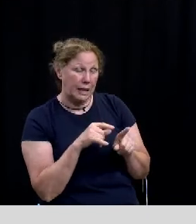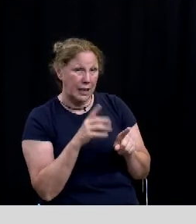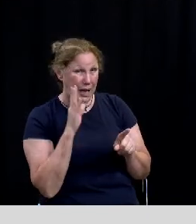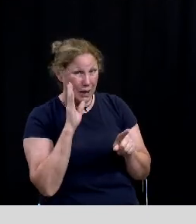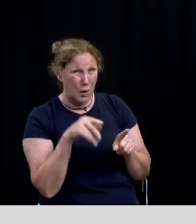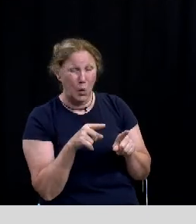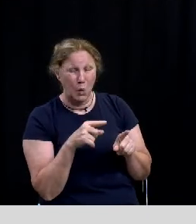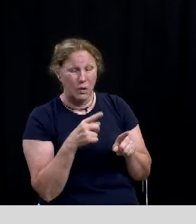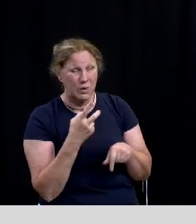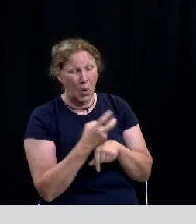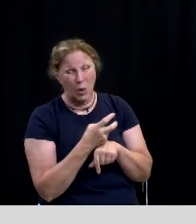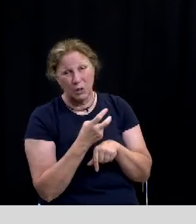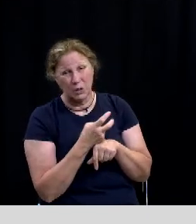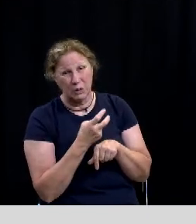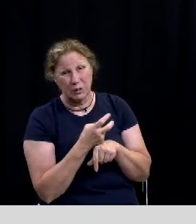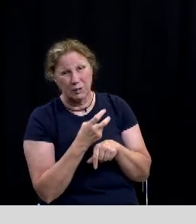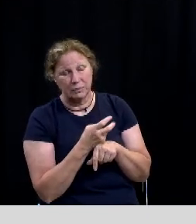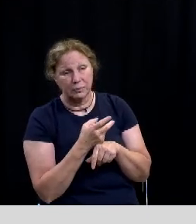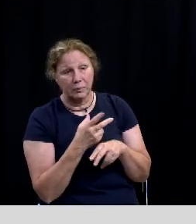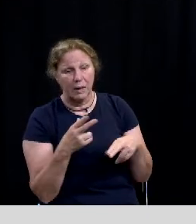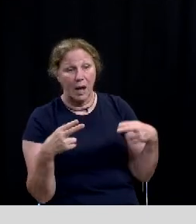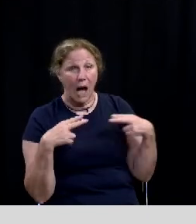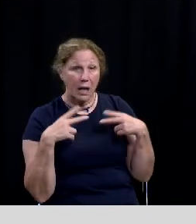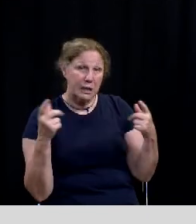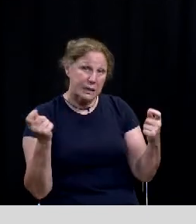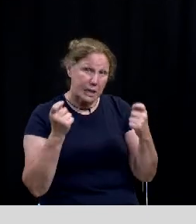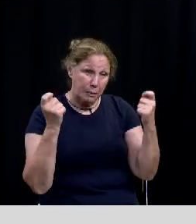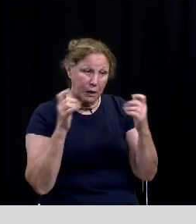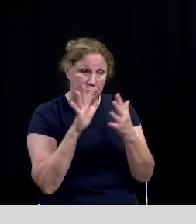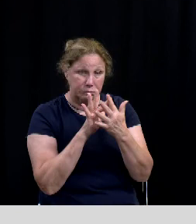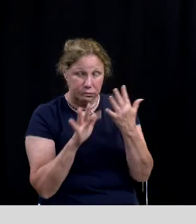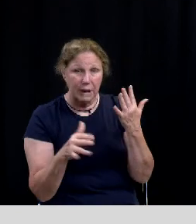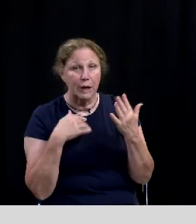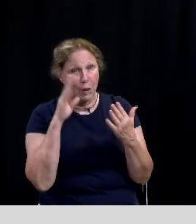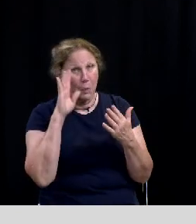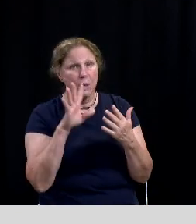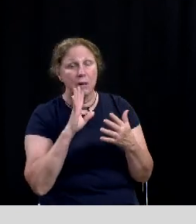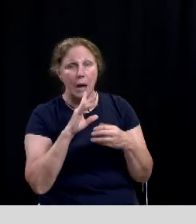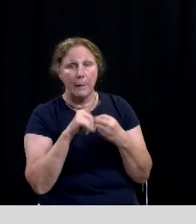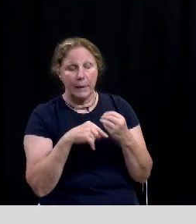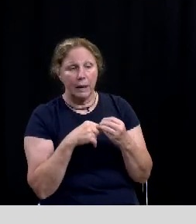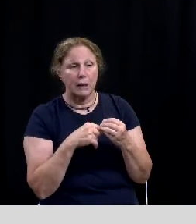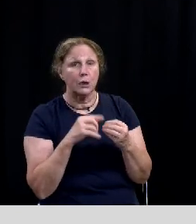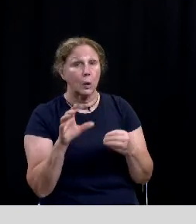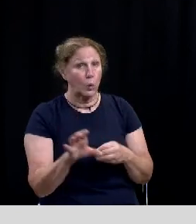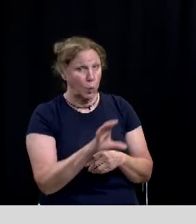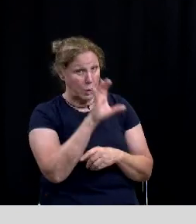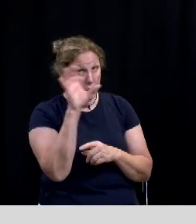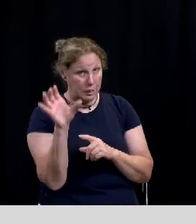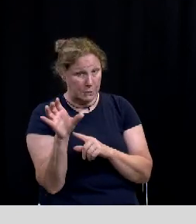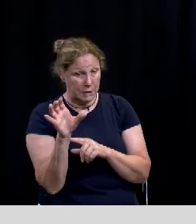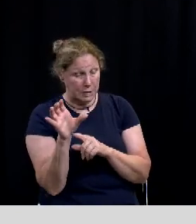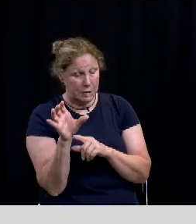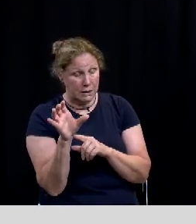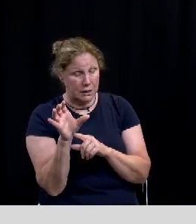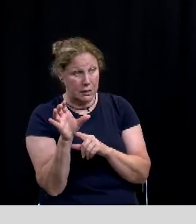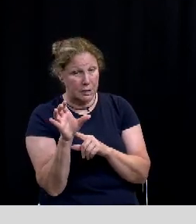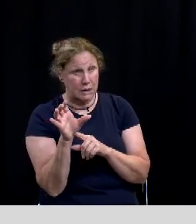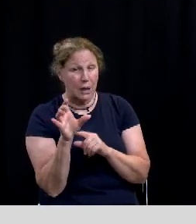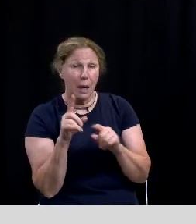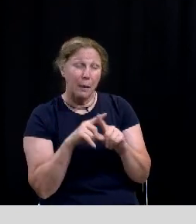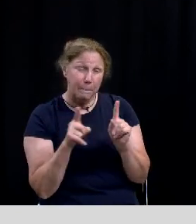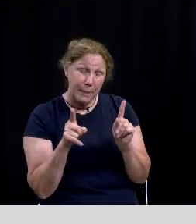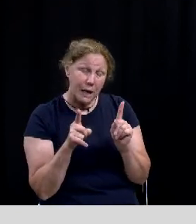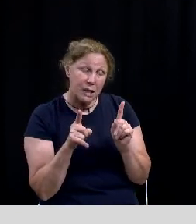to uh the holiday celebration etc and i know we're talking a lot about christmas um but have